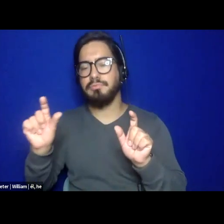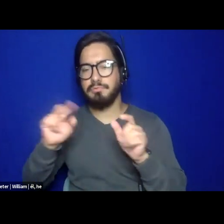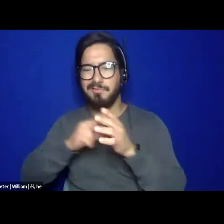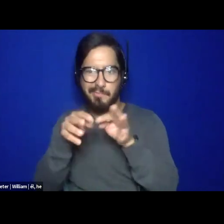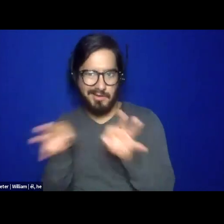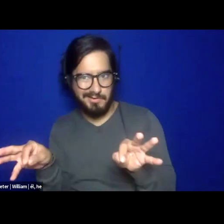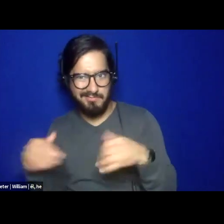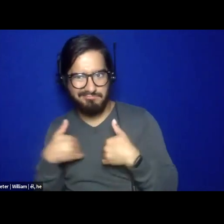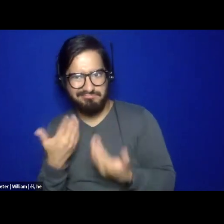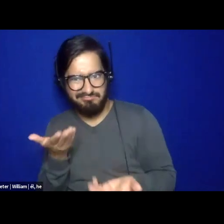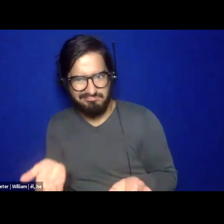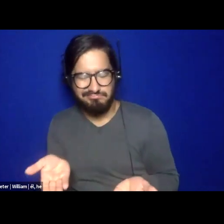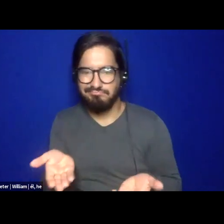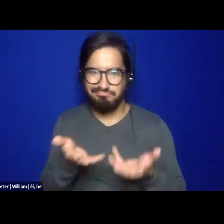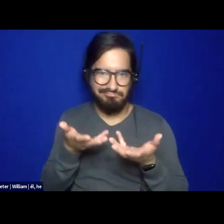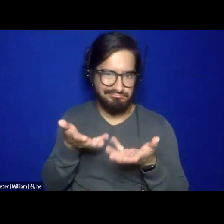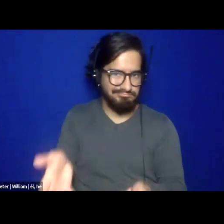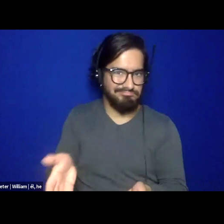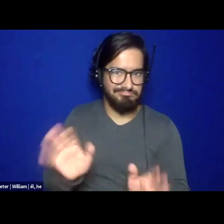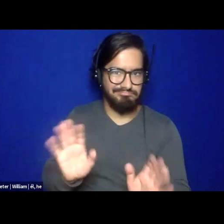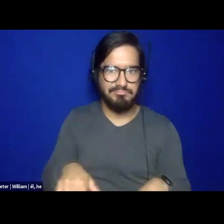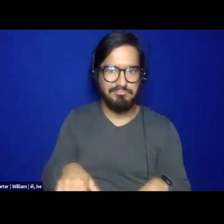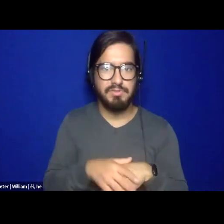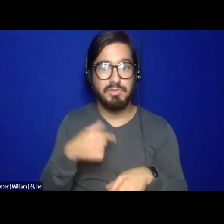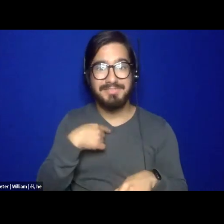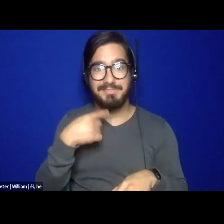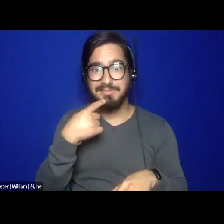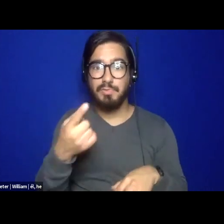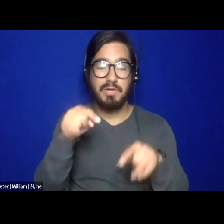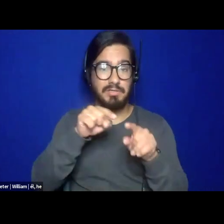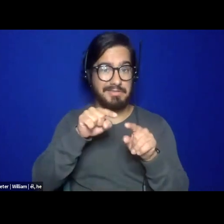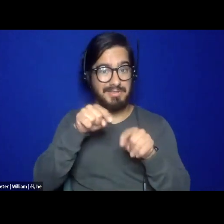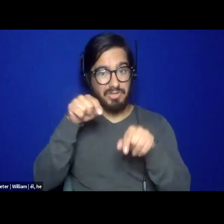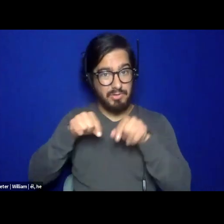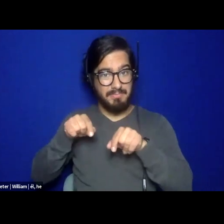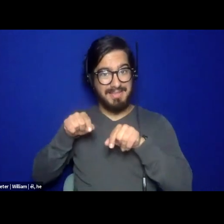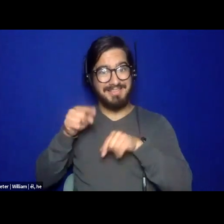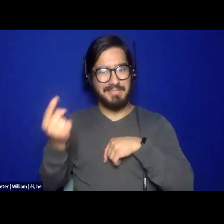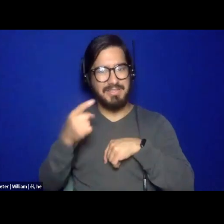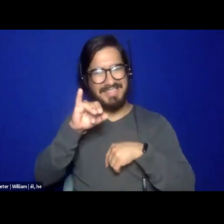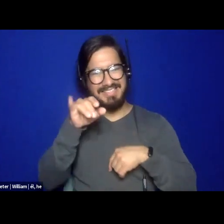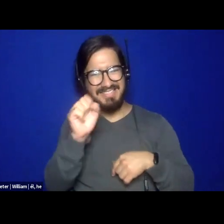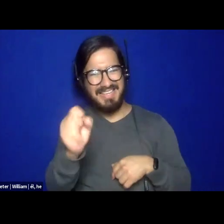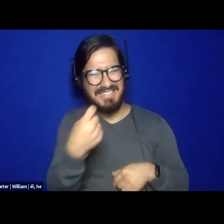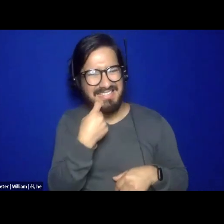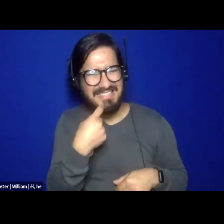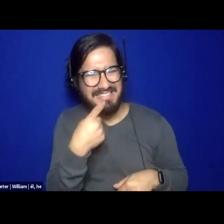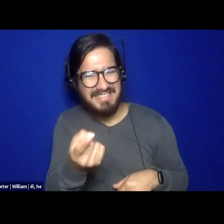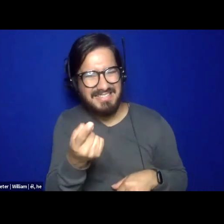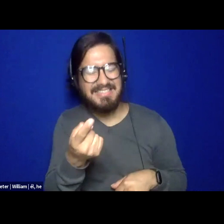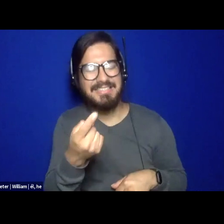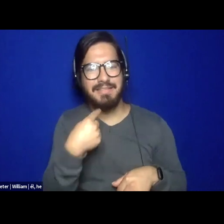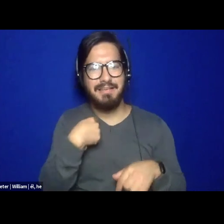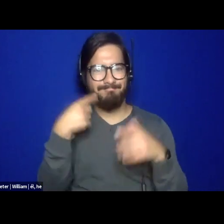to something just said in terms of the licensing and, and all of that. And I'm a strong believer